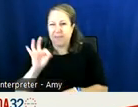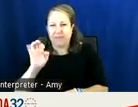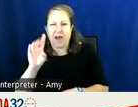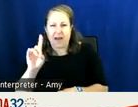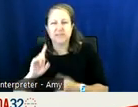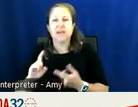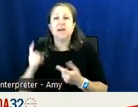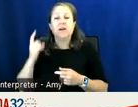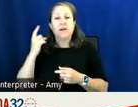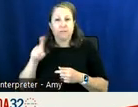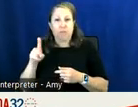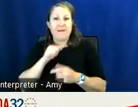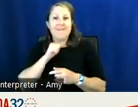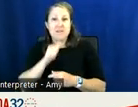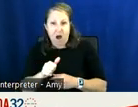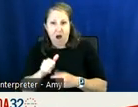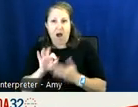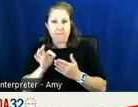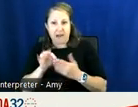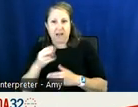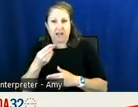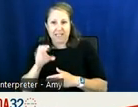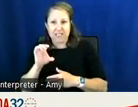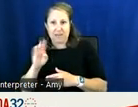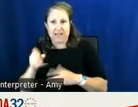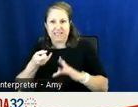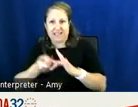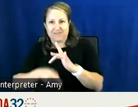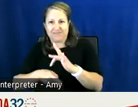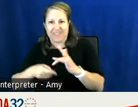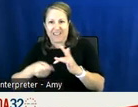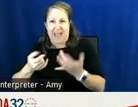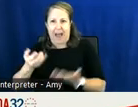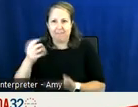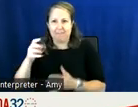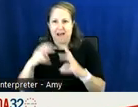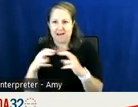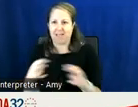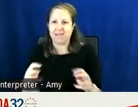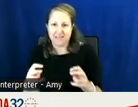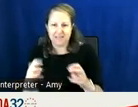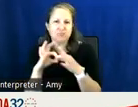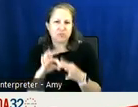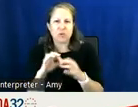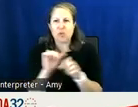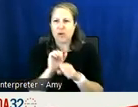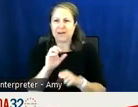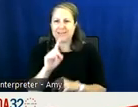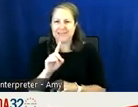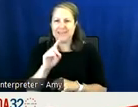fund the non-medical hcbs gap analysis building off the work that dhcs is doing with their